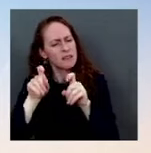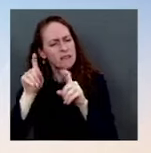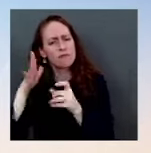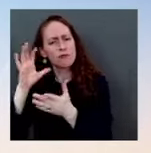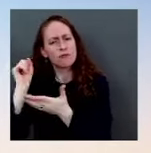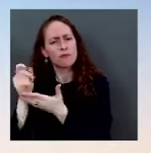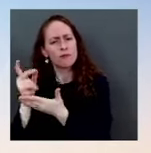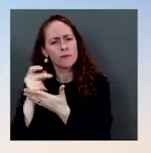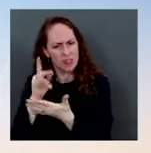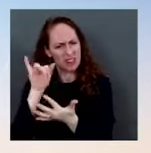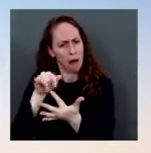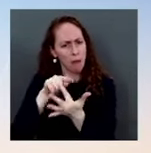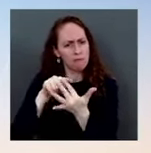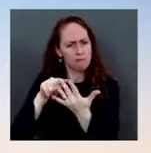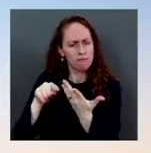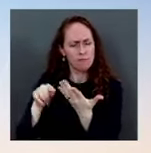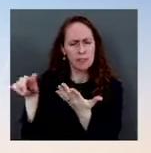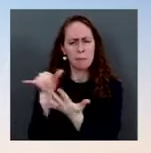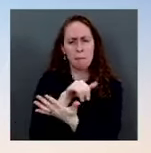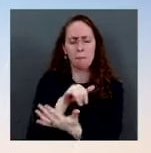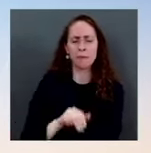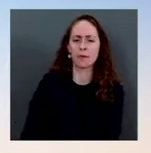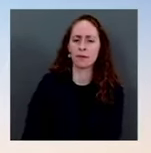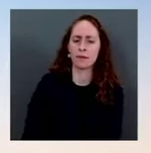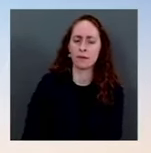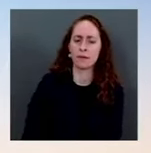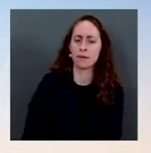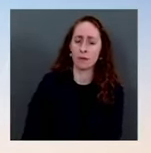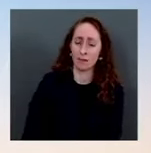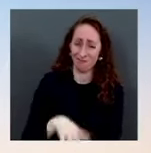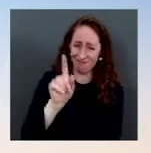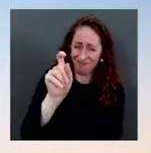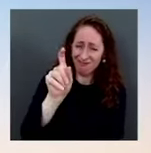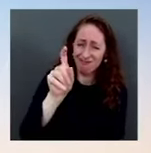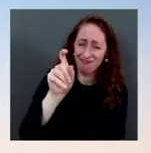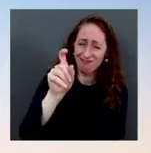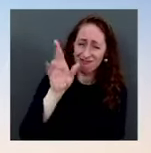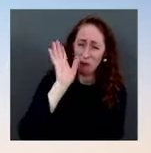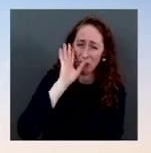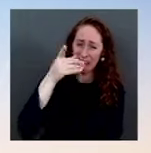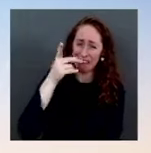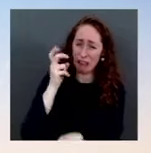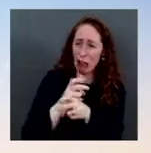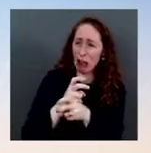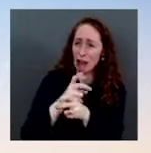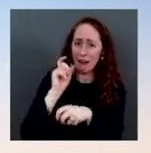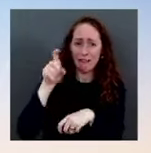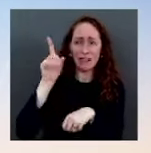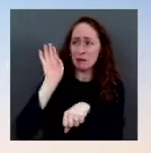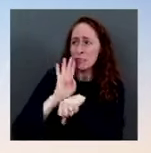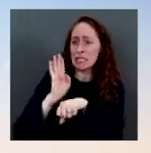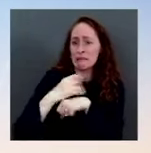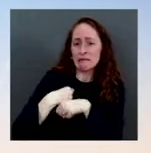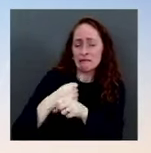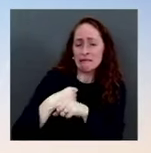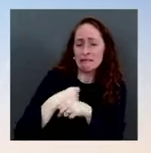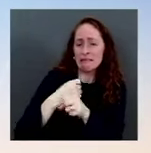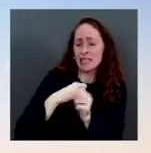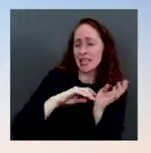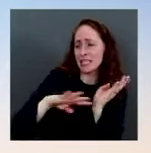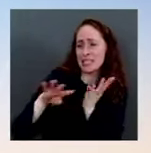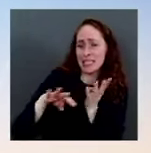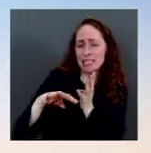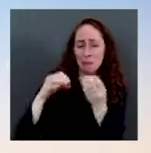went through uh in november um so that has been part of our ability to expand our capacity and in addition to using the defense